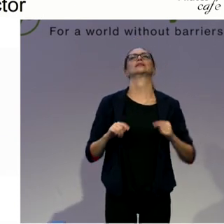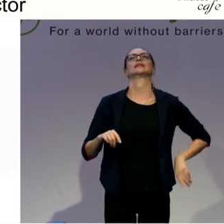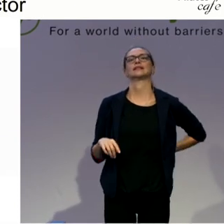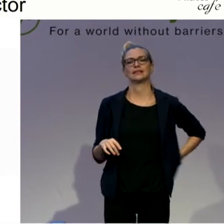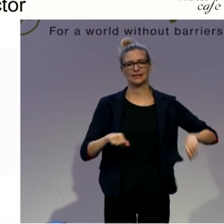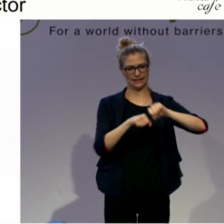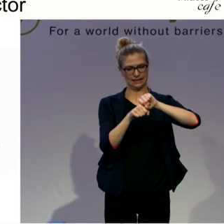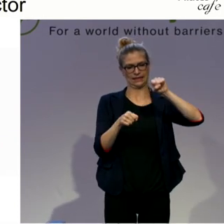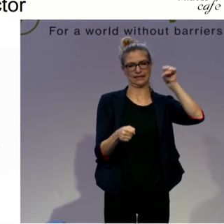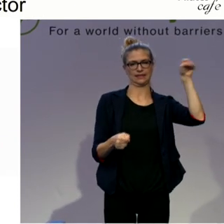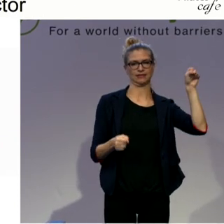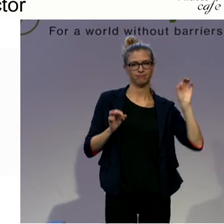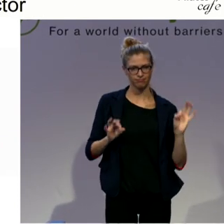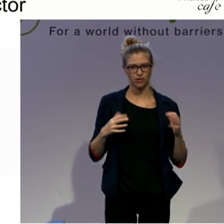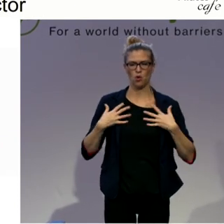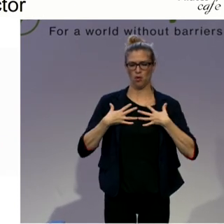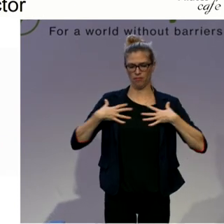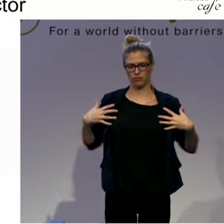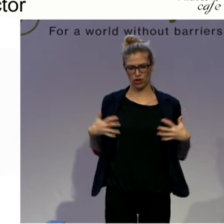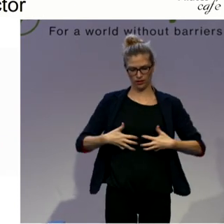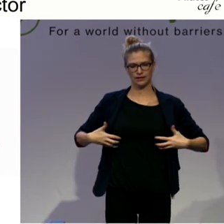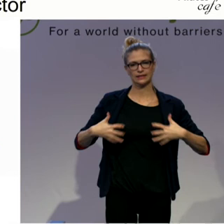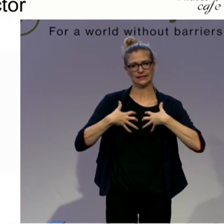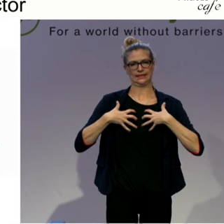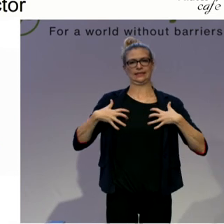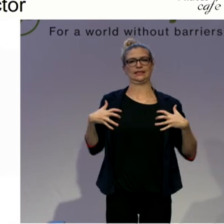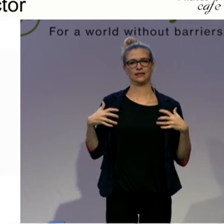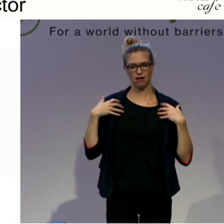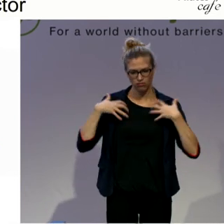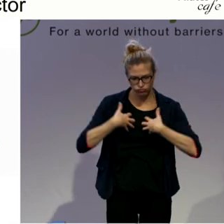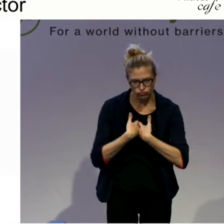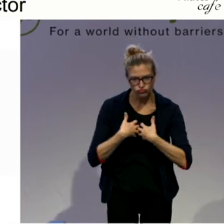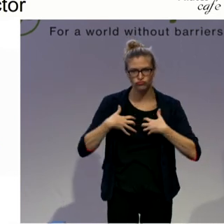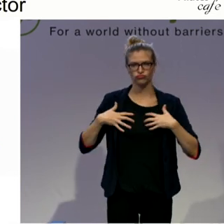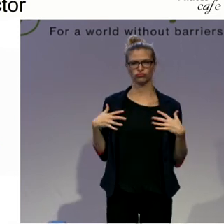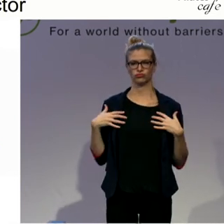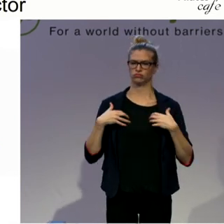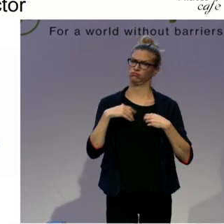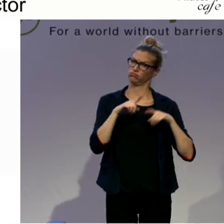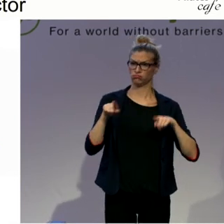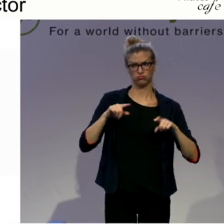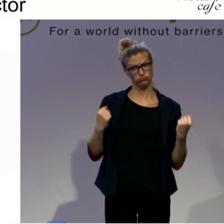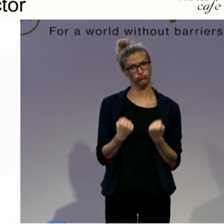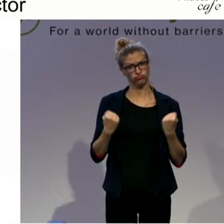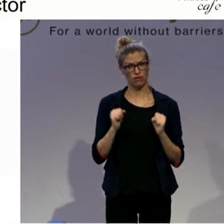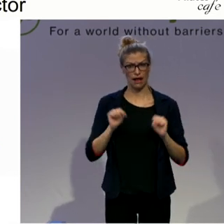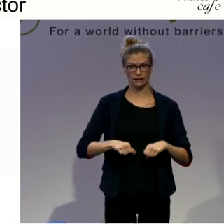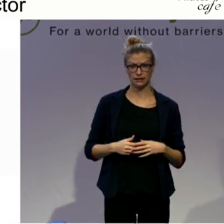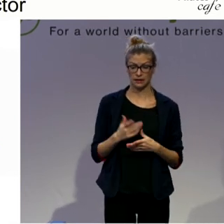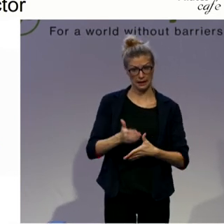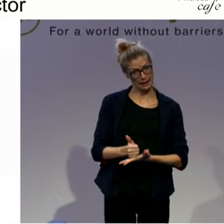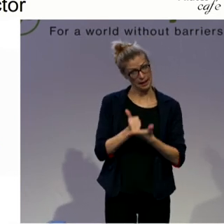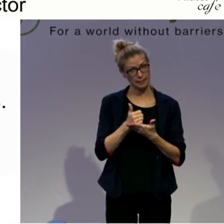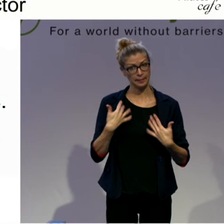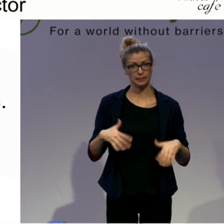your chest opening, and we can do the flexion. We can do the pelvic opening. Everything is done on